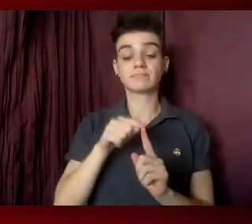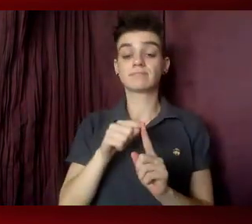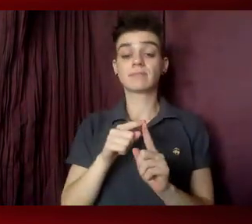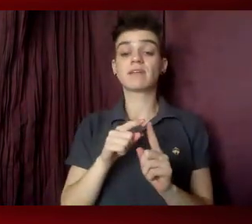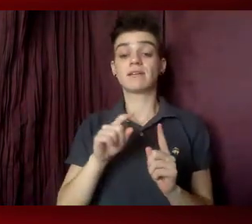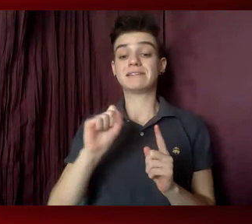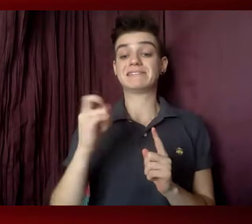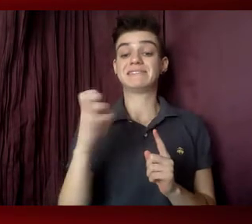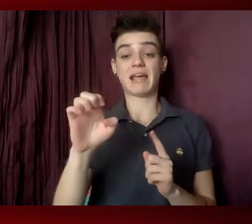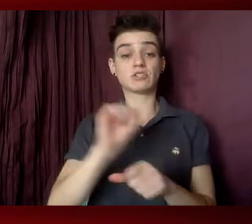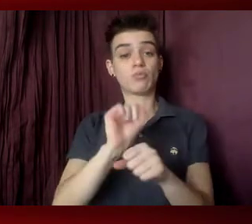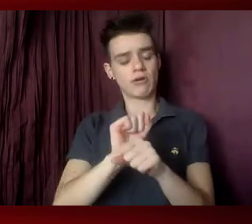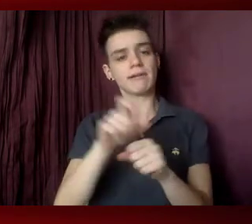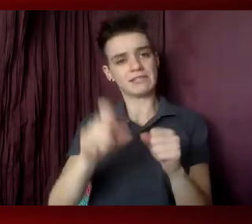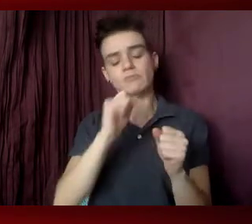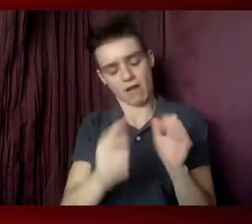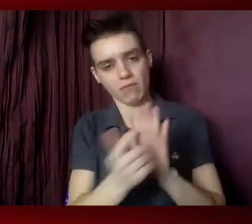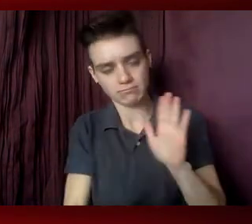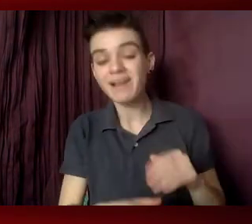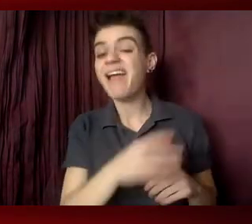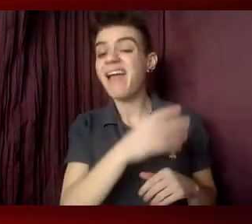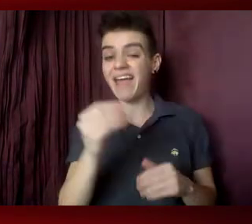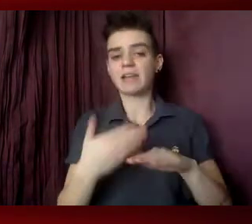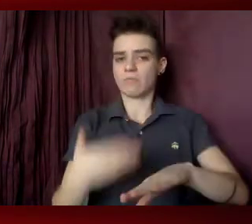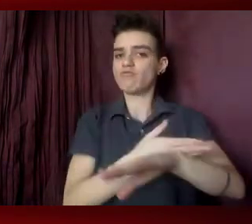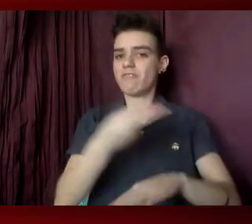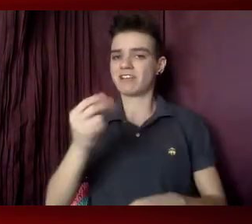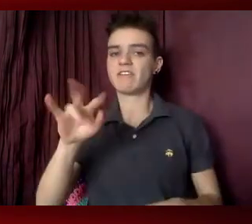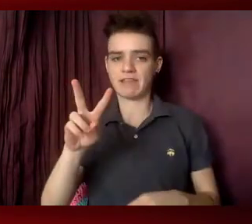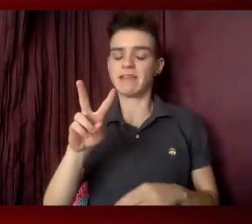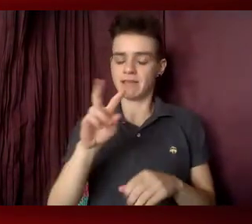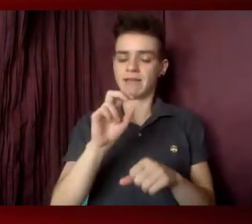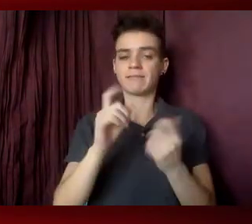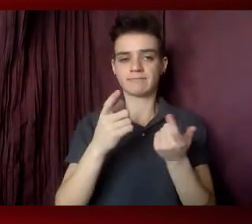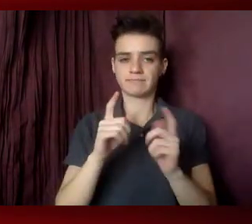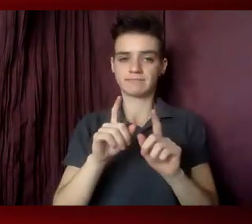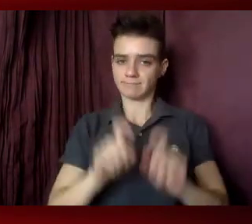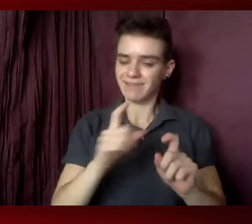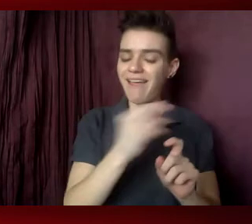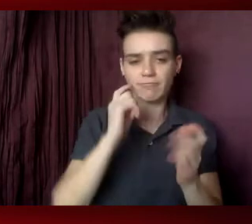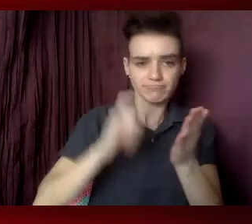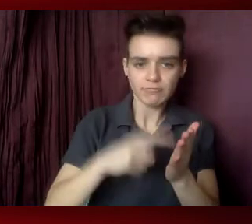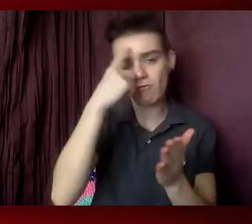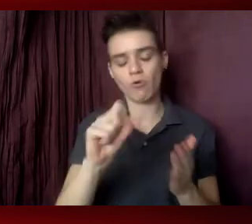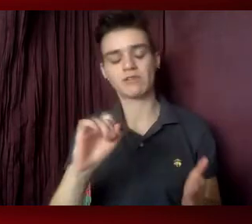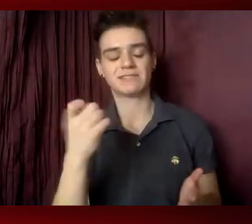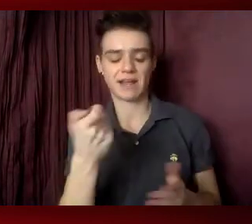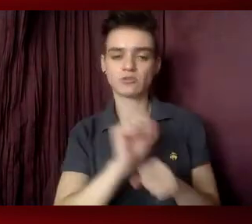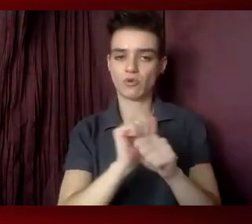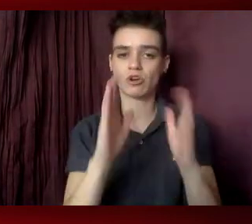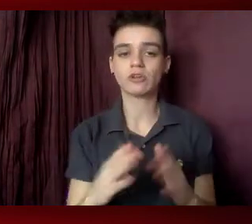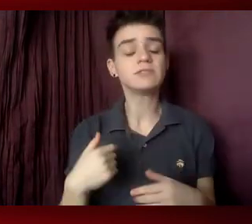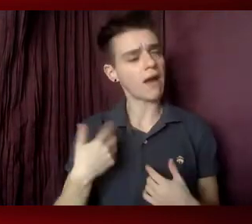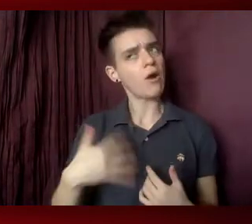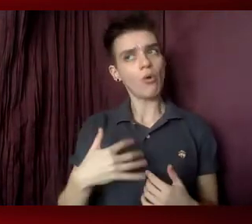workers and improving HIV prevention for sex workers. I am confident that with the Biden-Harris administration